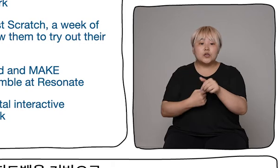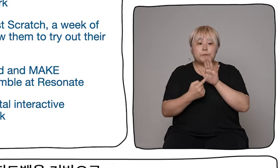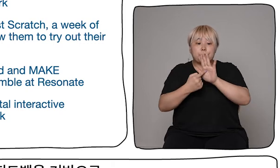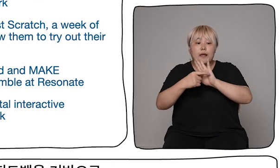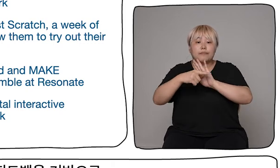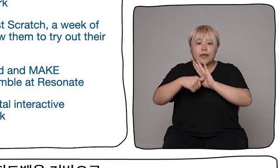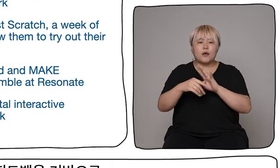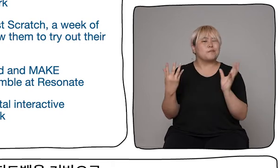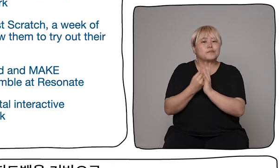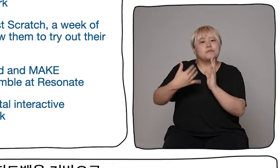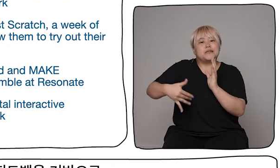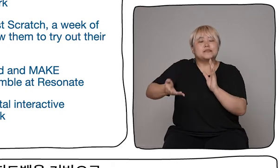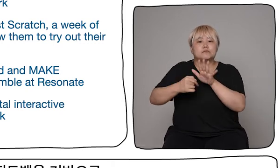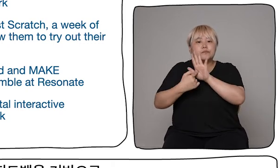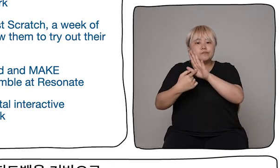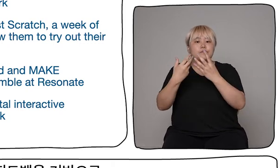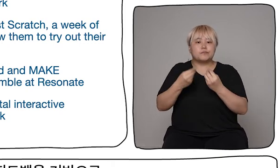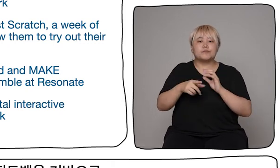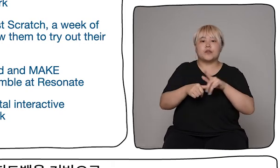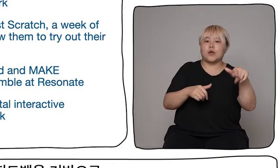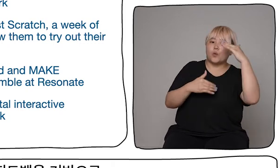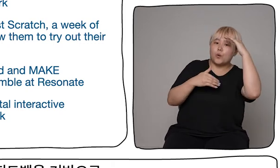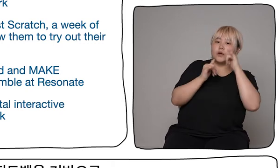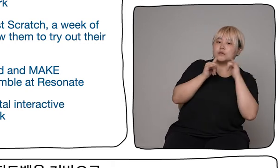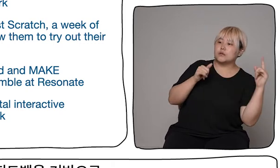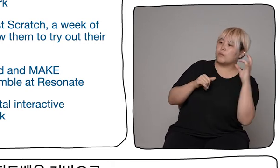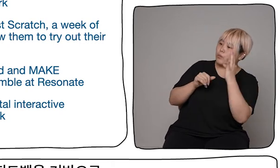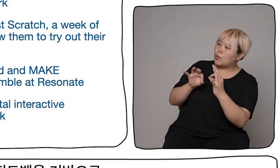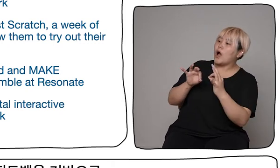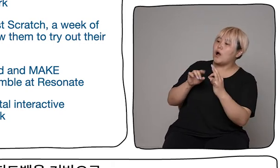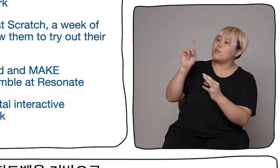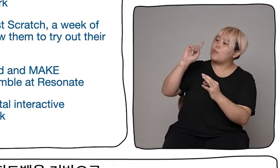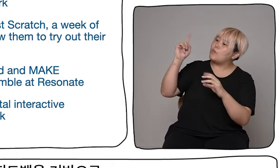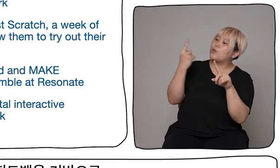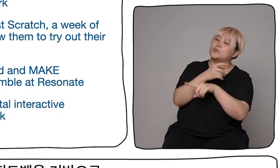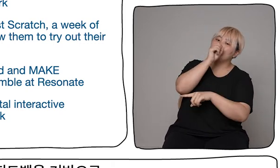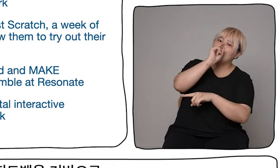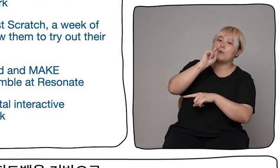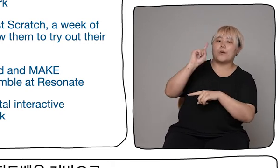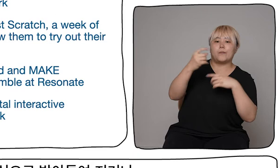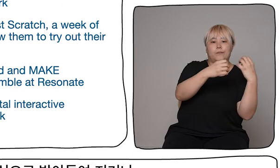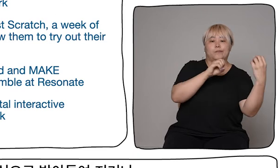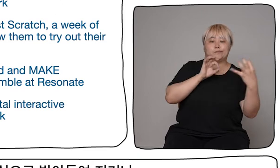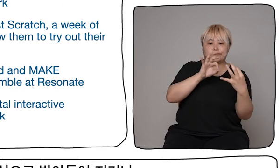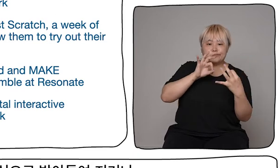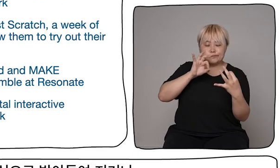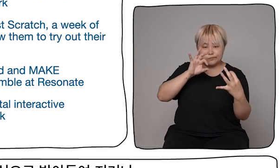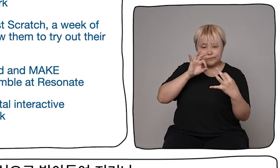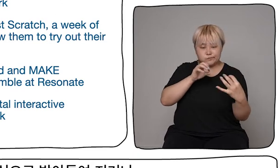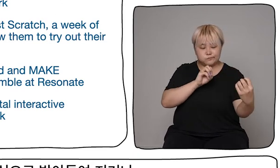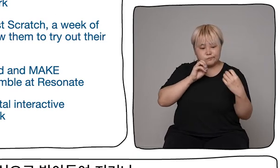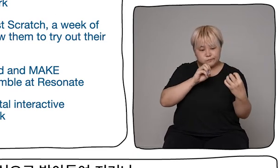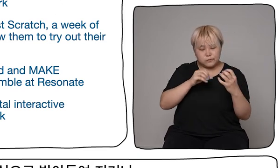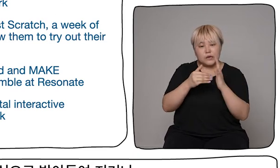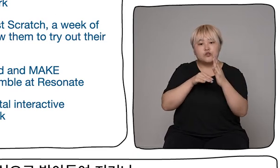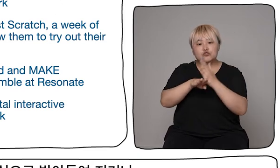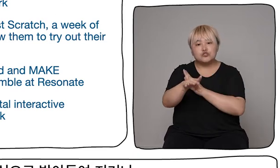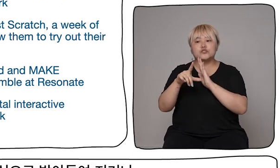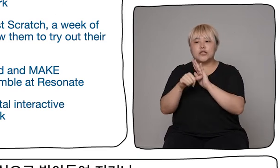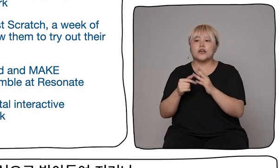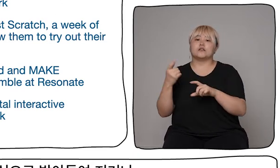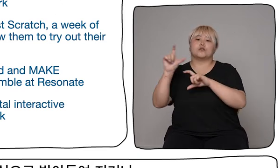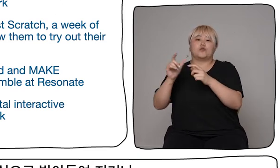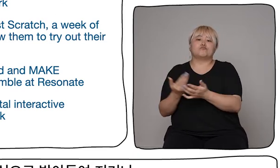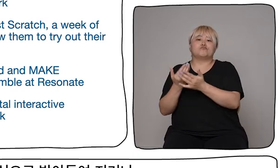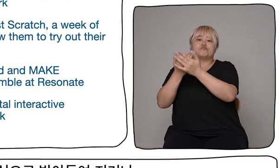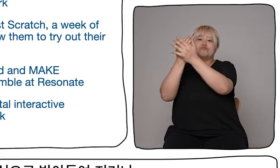and they can use that feedback to further develop their piece, their performance, their experience, so that they can make sure that it is impacting